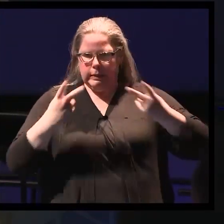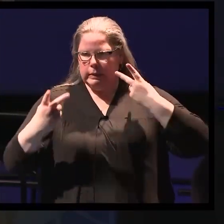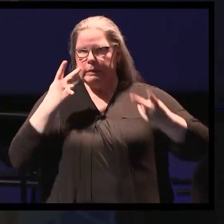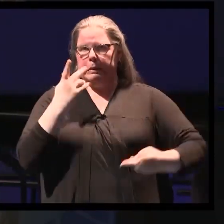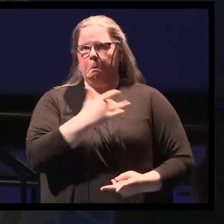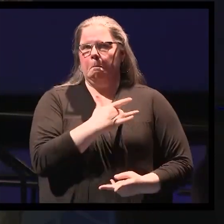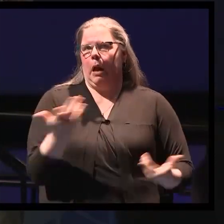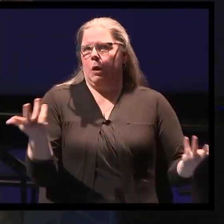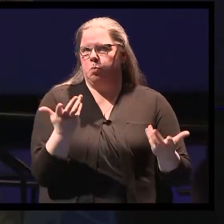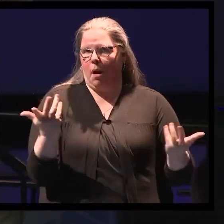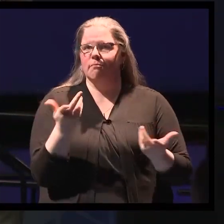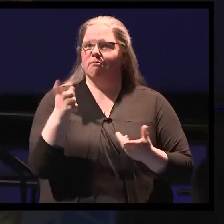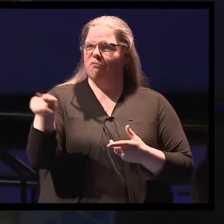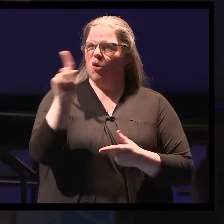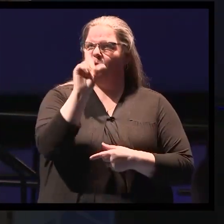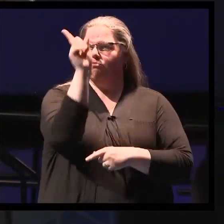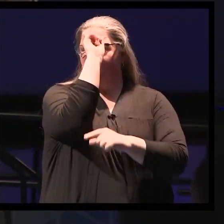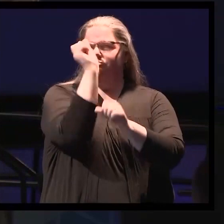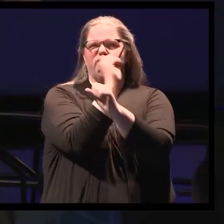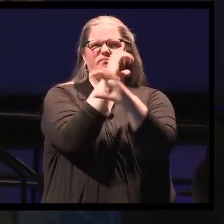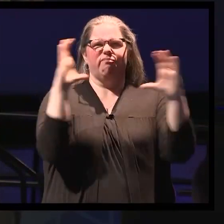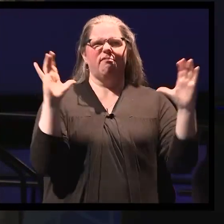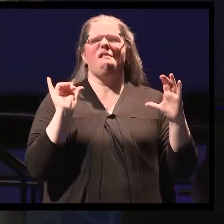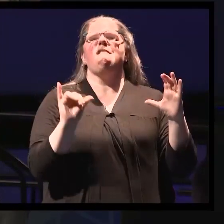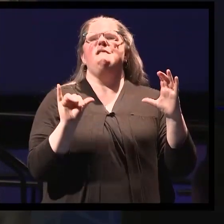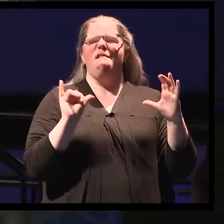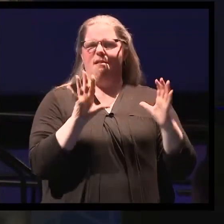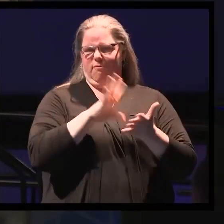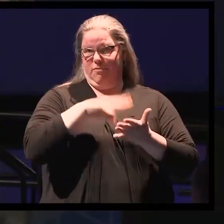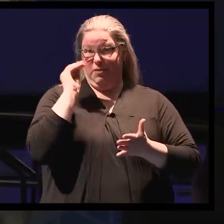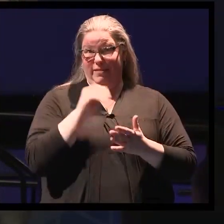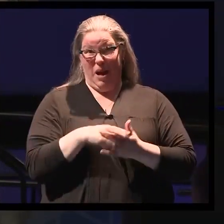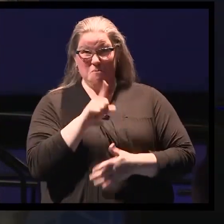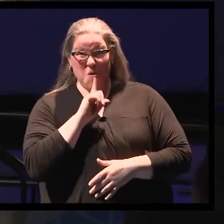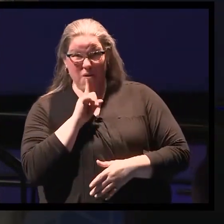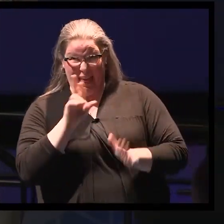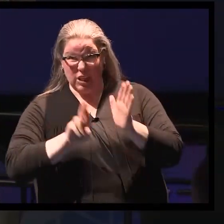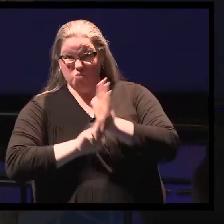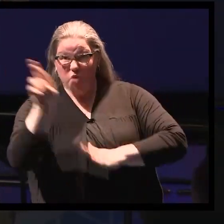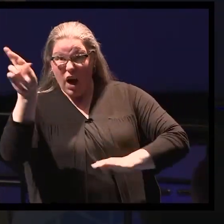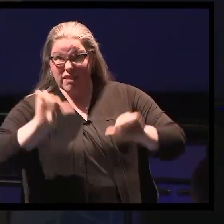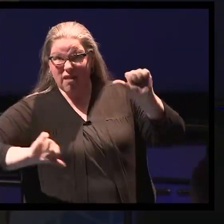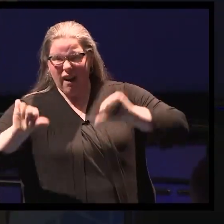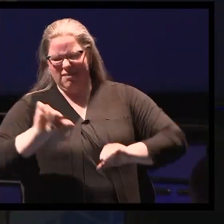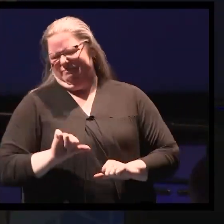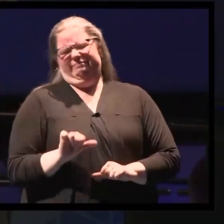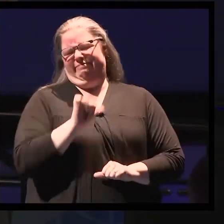a bit more about what neurosurgery is. And after all, it's not like it's rocket science.